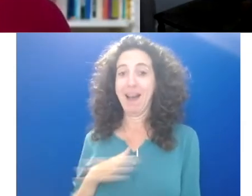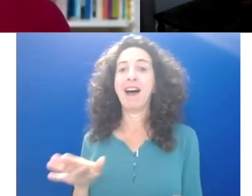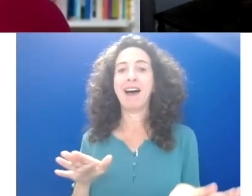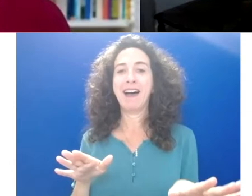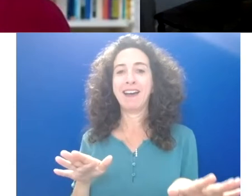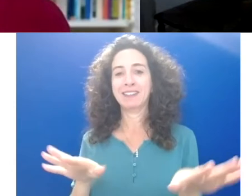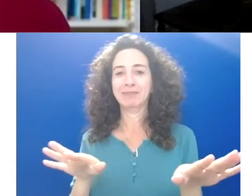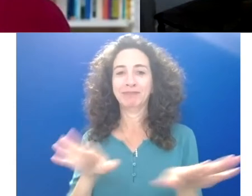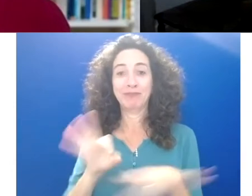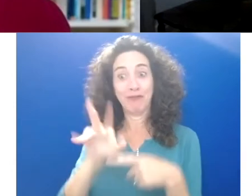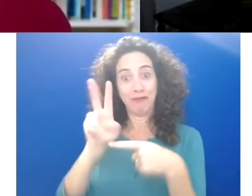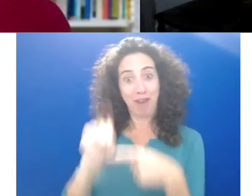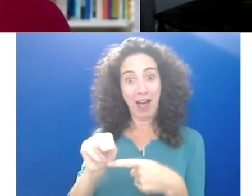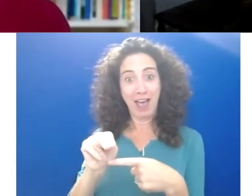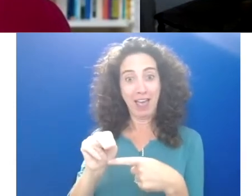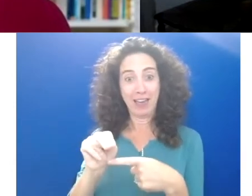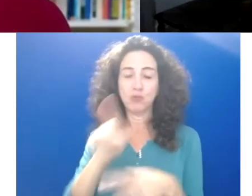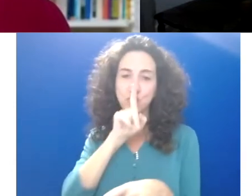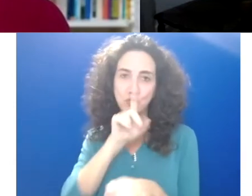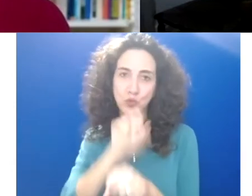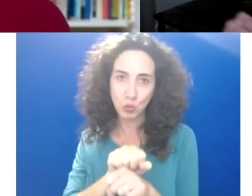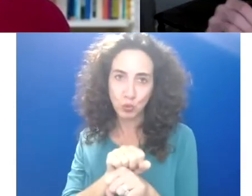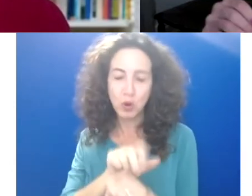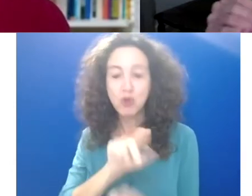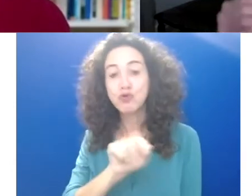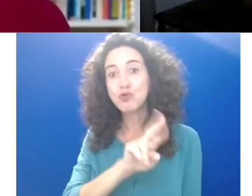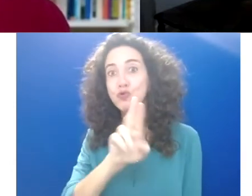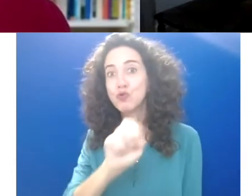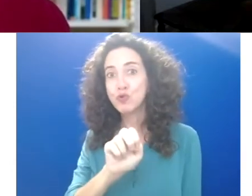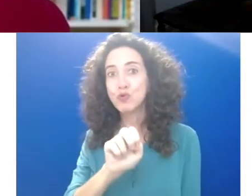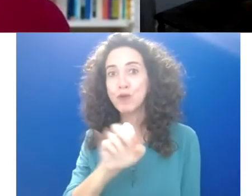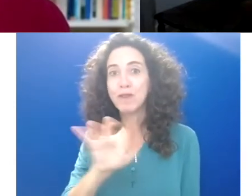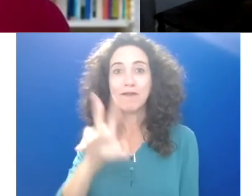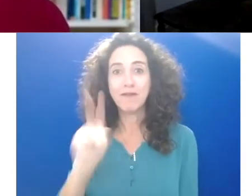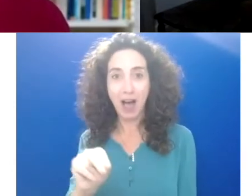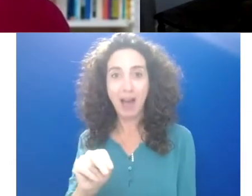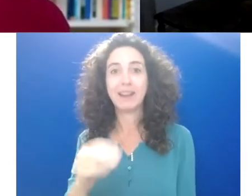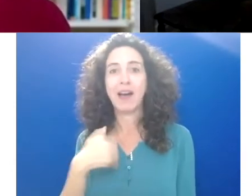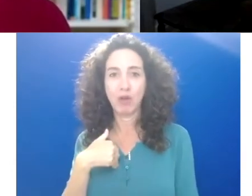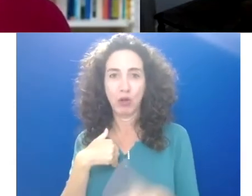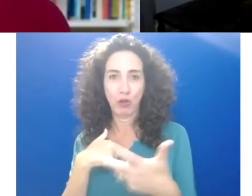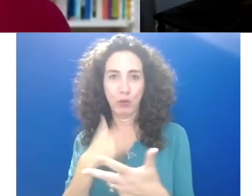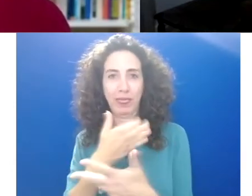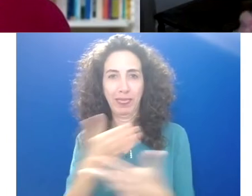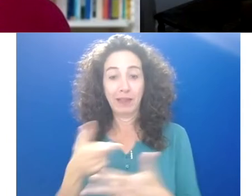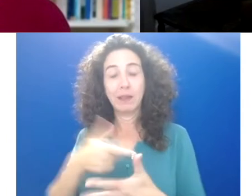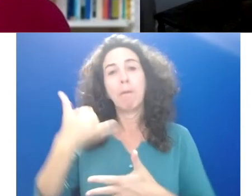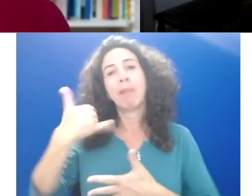fun or true fun, as I call it for reasons I can explain, is the confluence of three states, playfulness,